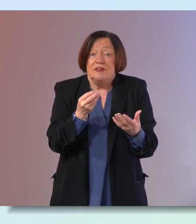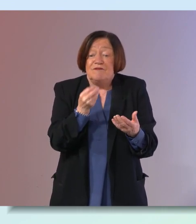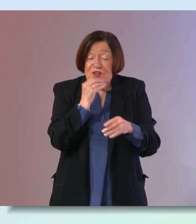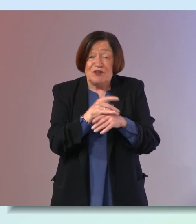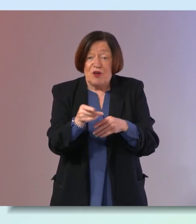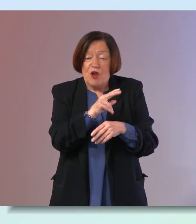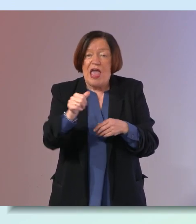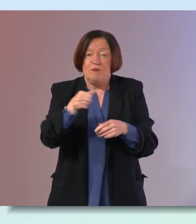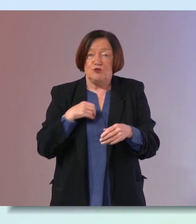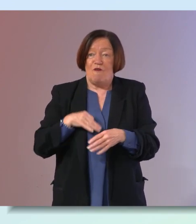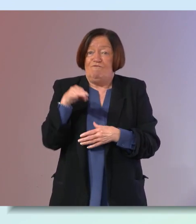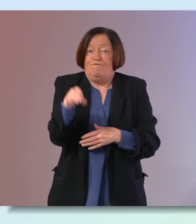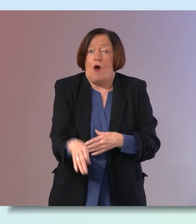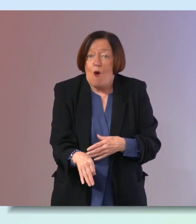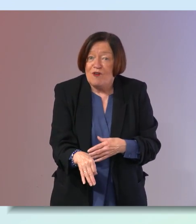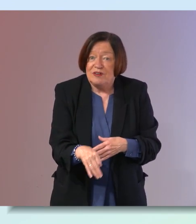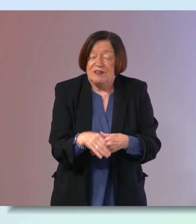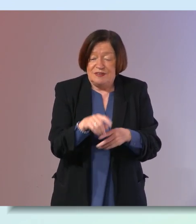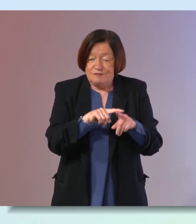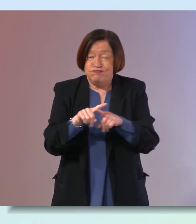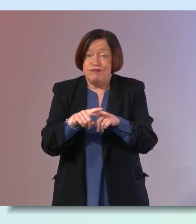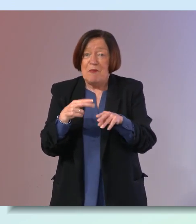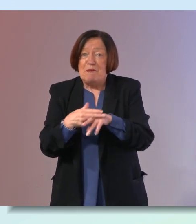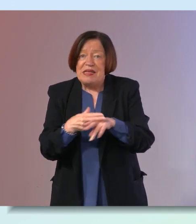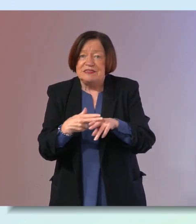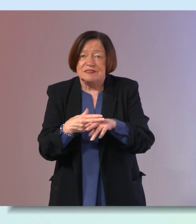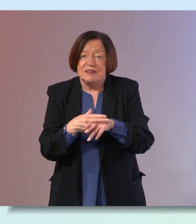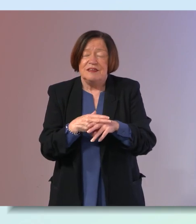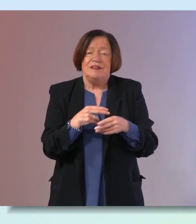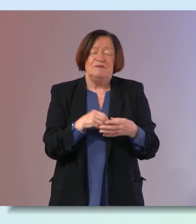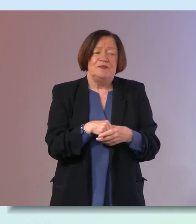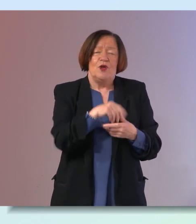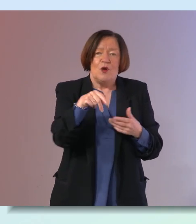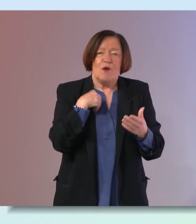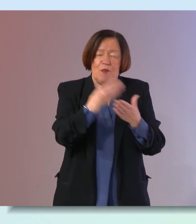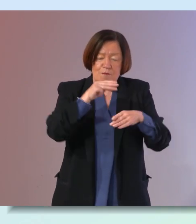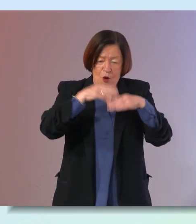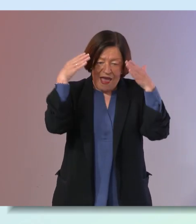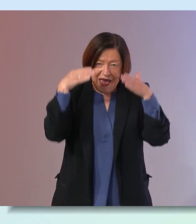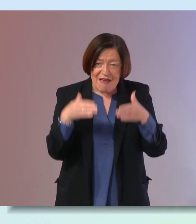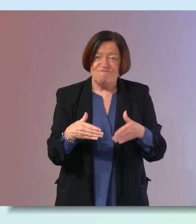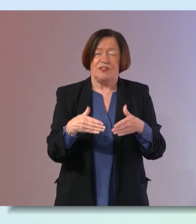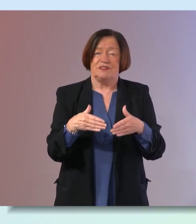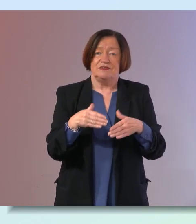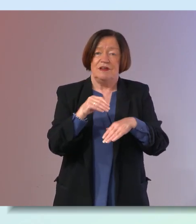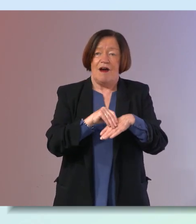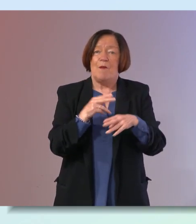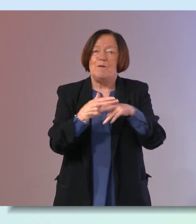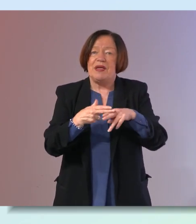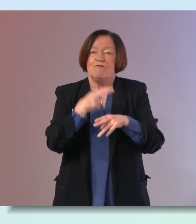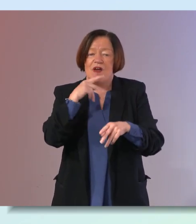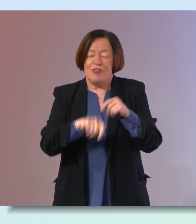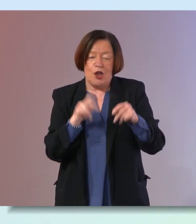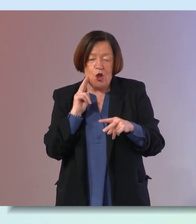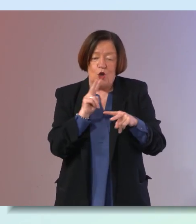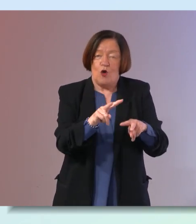our diet or not being able to afford you know certain meats and all that that people now go the other way so we're putting emphasis on meats instead of looking